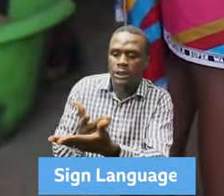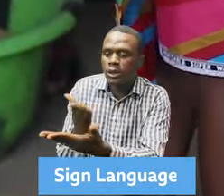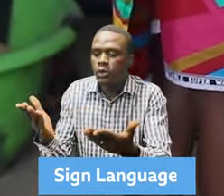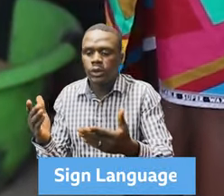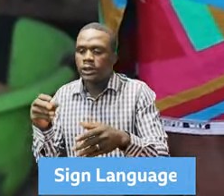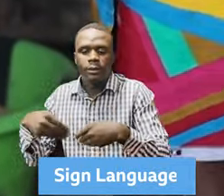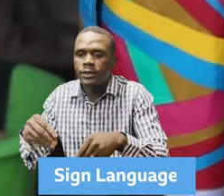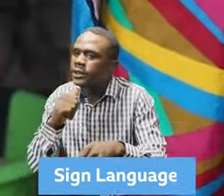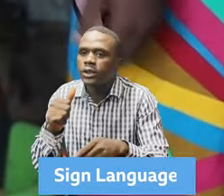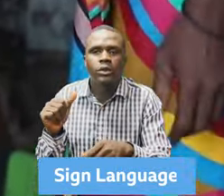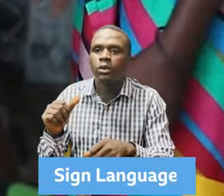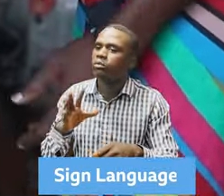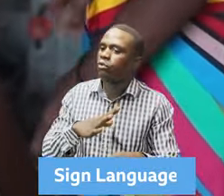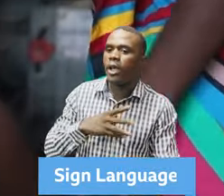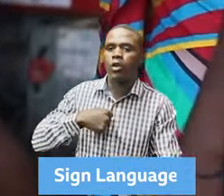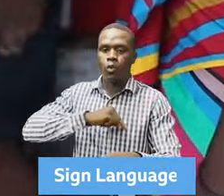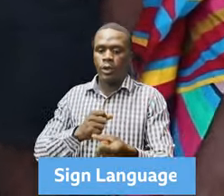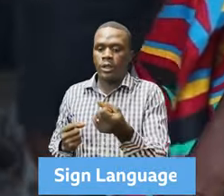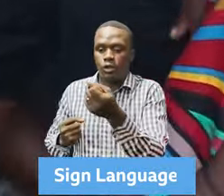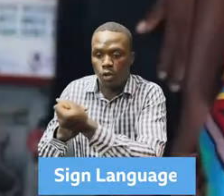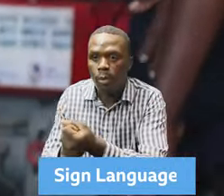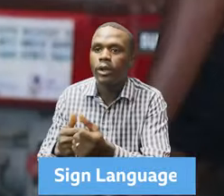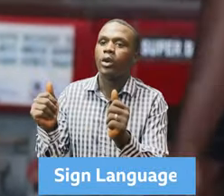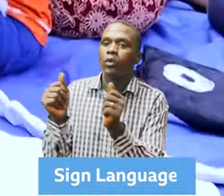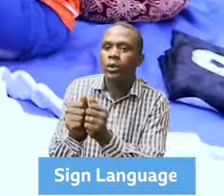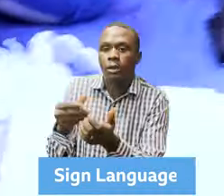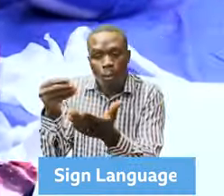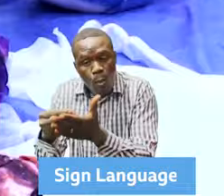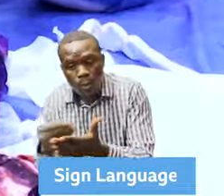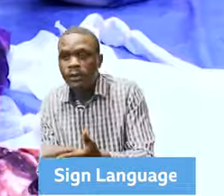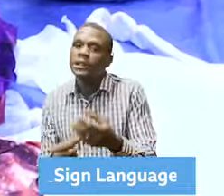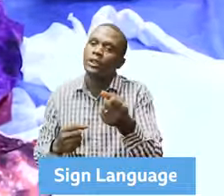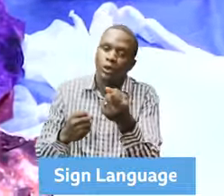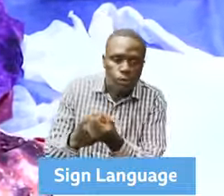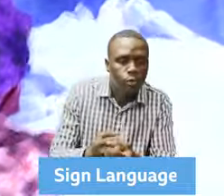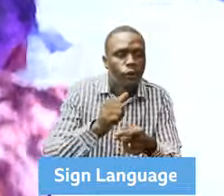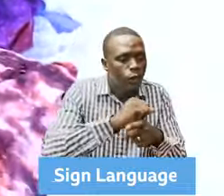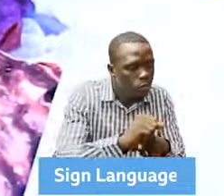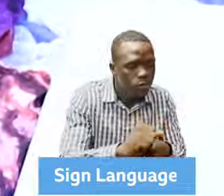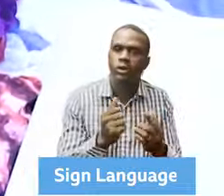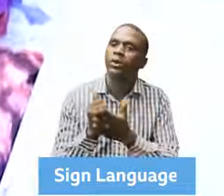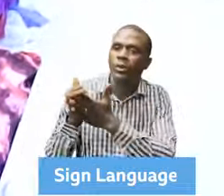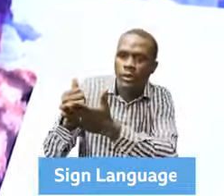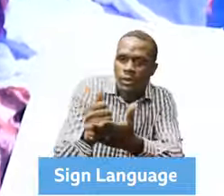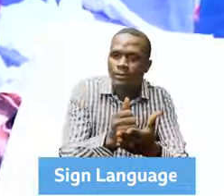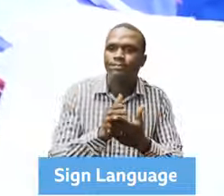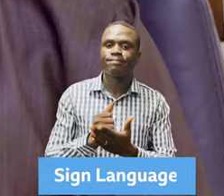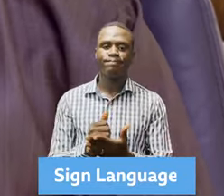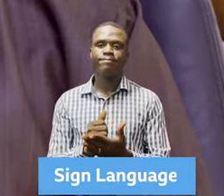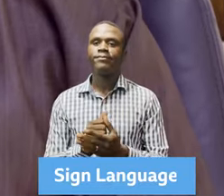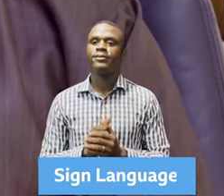entities that supported government with with capacity to entirely revise the